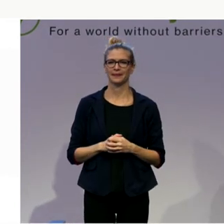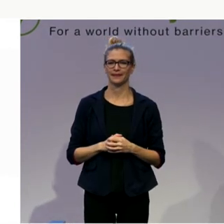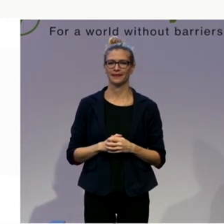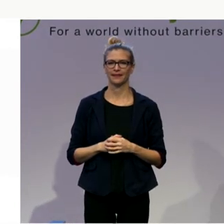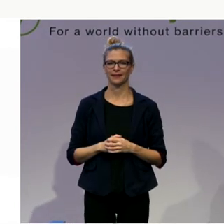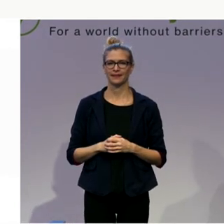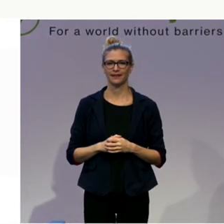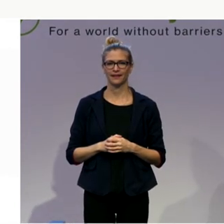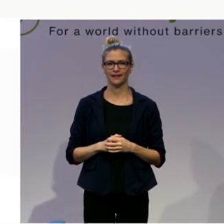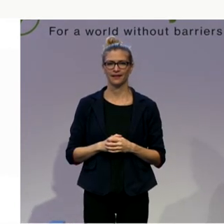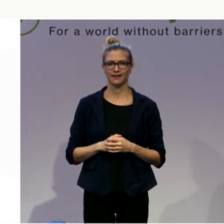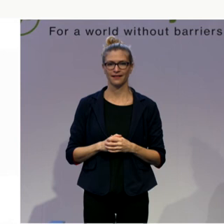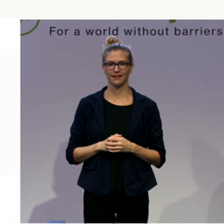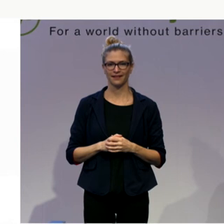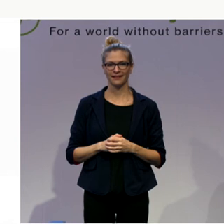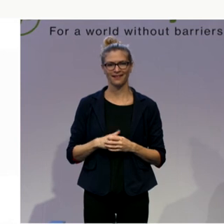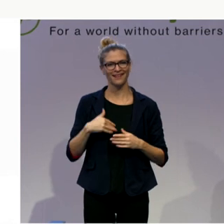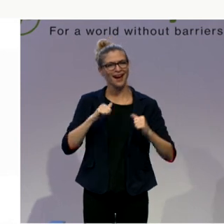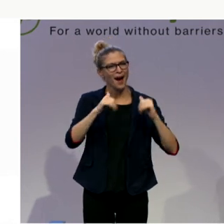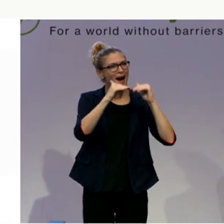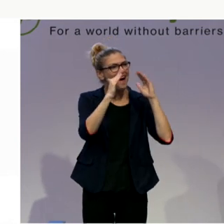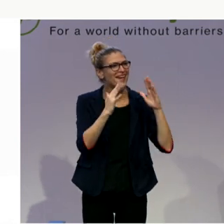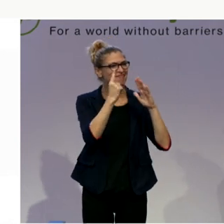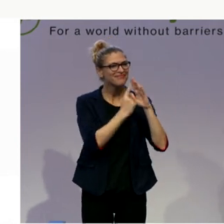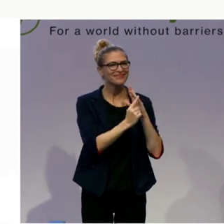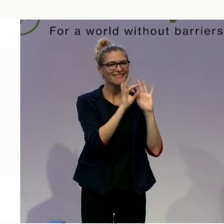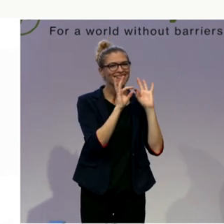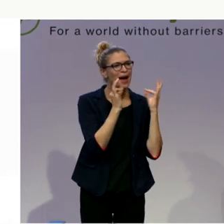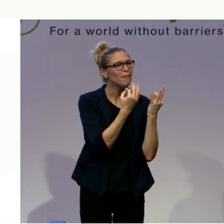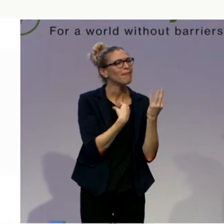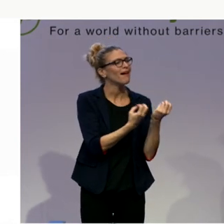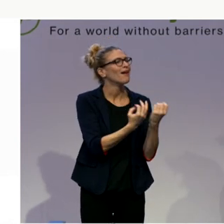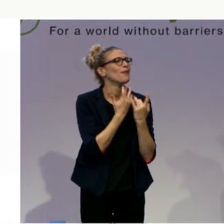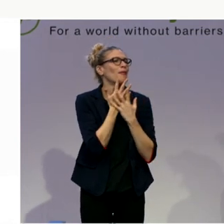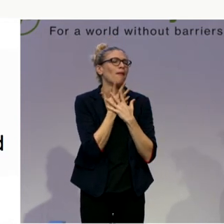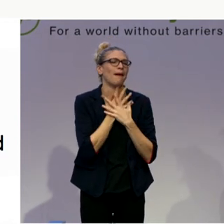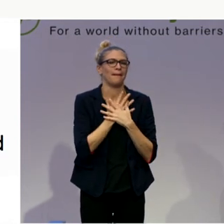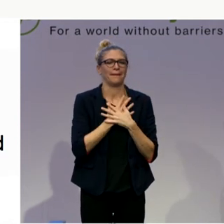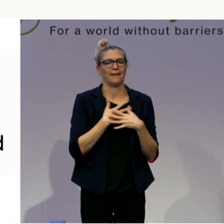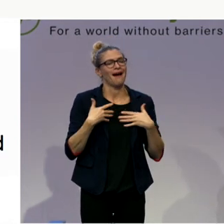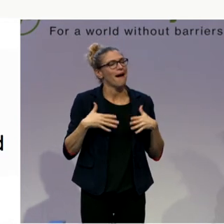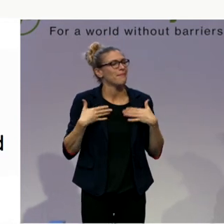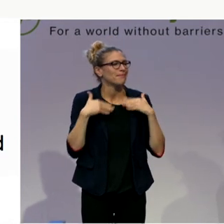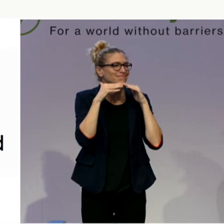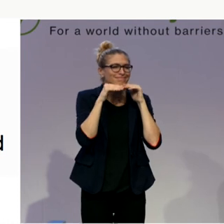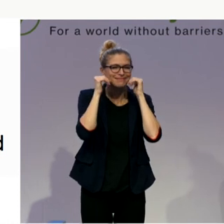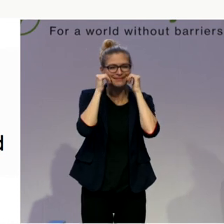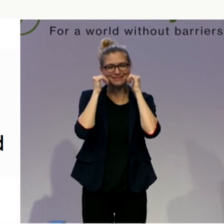Freedom, go home and be with the family, happiness, new